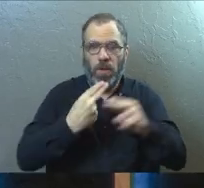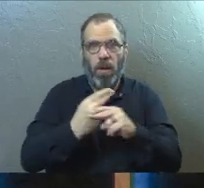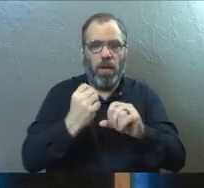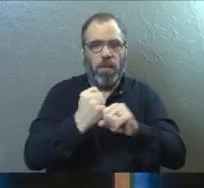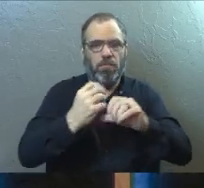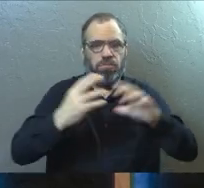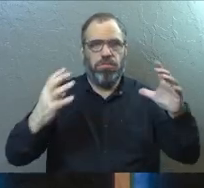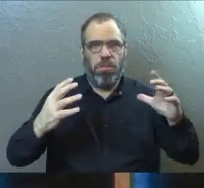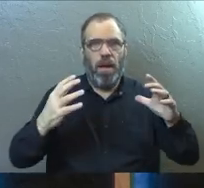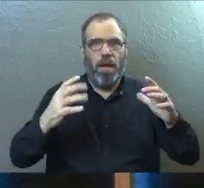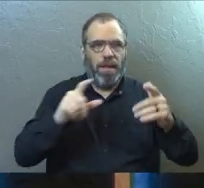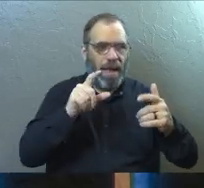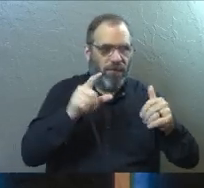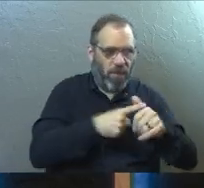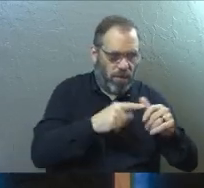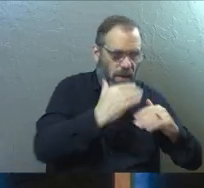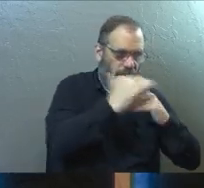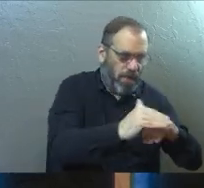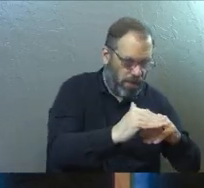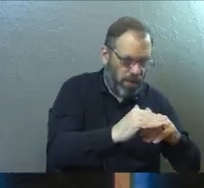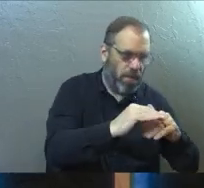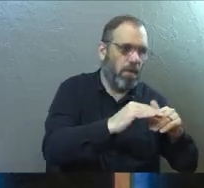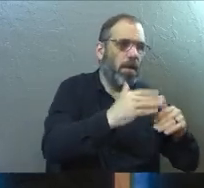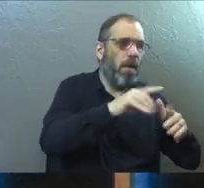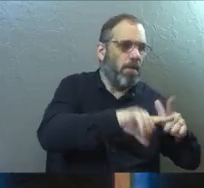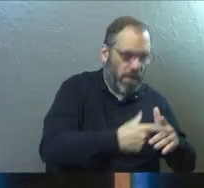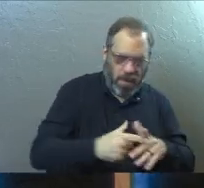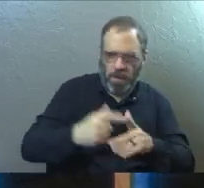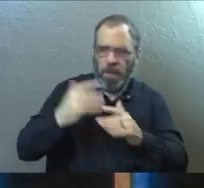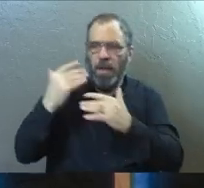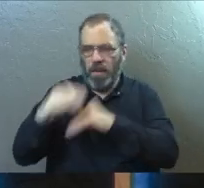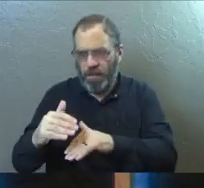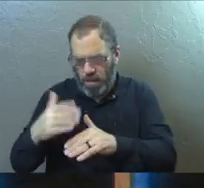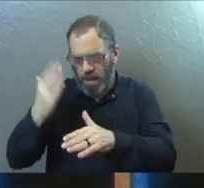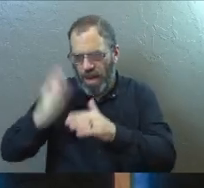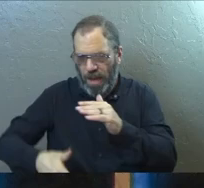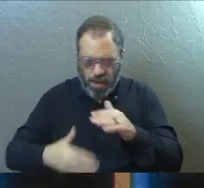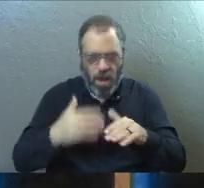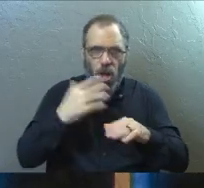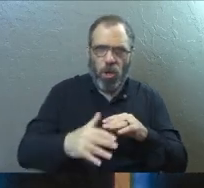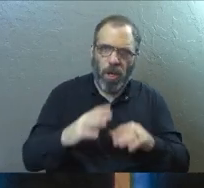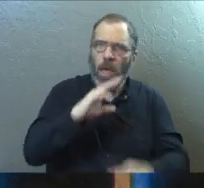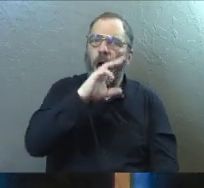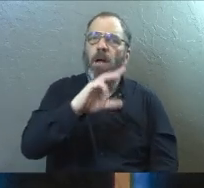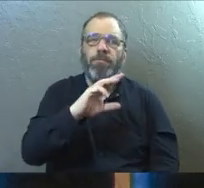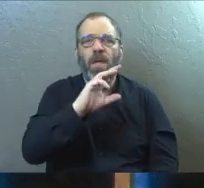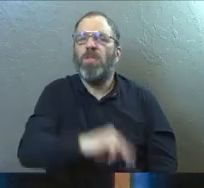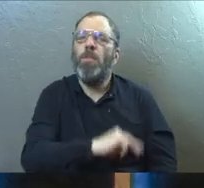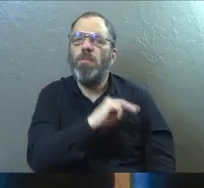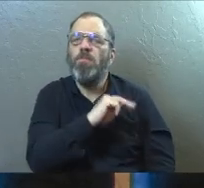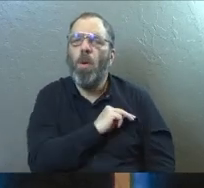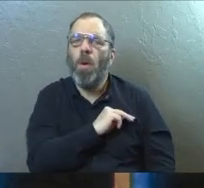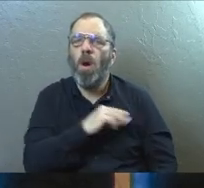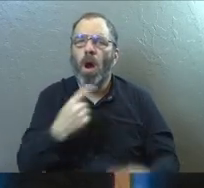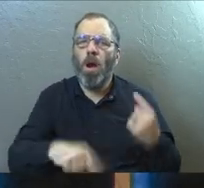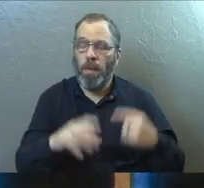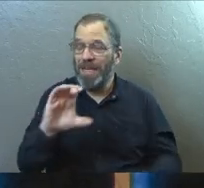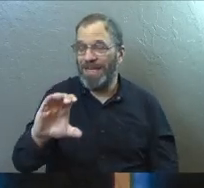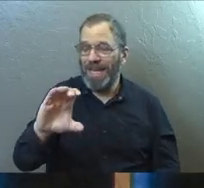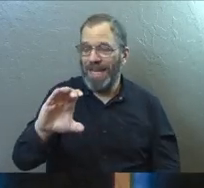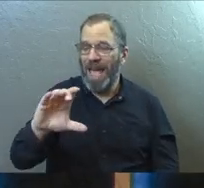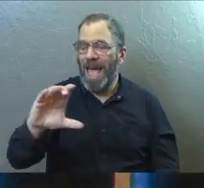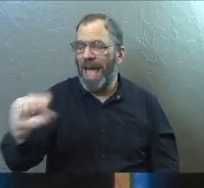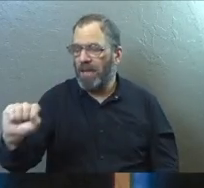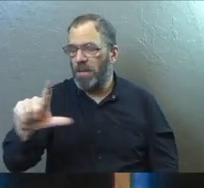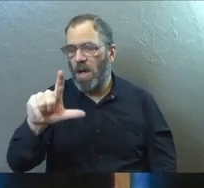expanding, had a finite beginning and will have a finite end. Look into all of that kind of stuff. Look at the moral argument for God. C.S. Lewis talks about